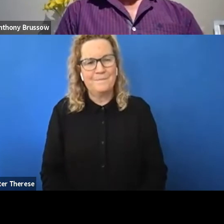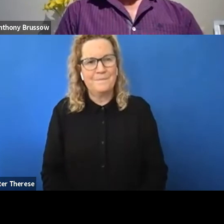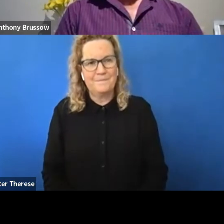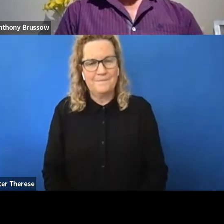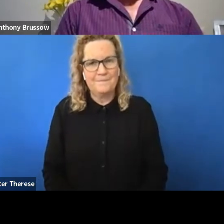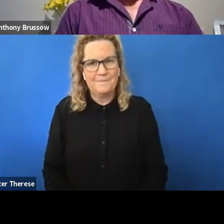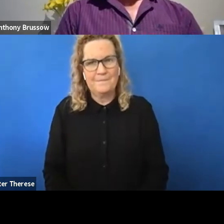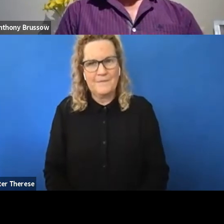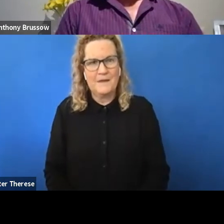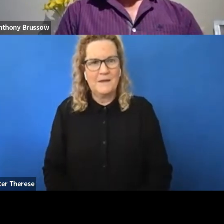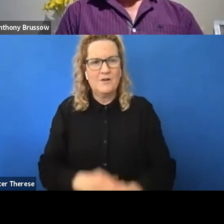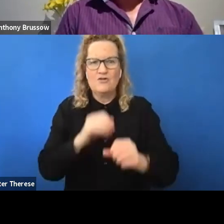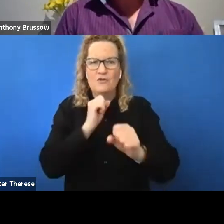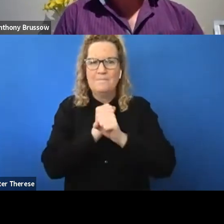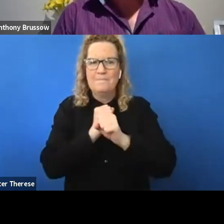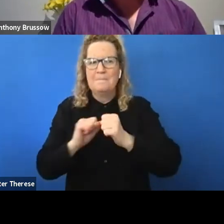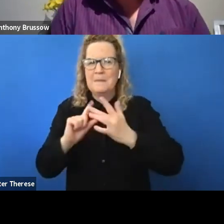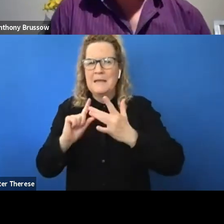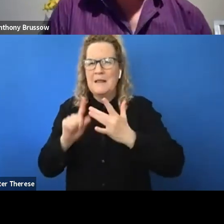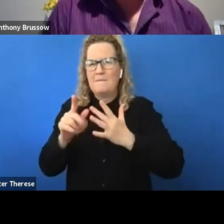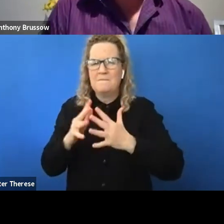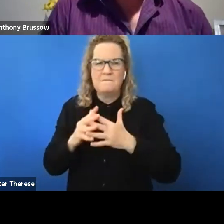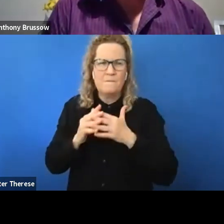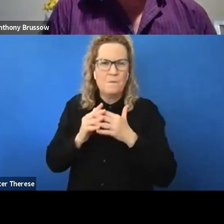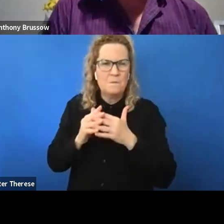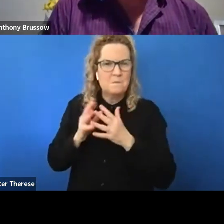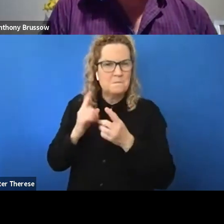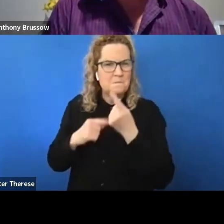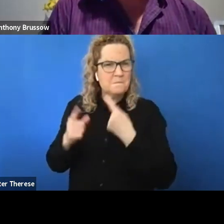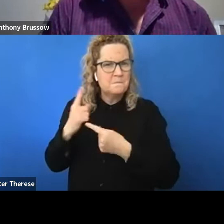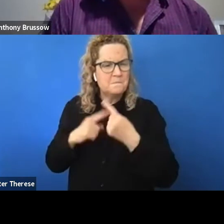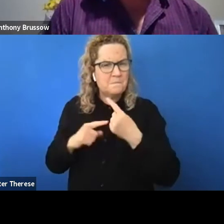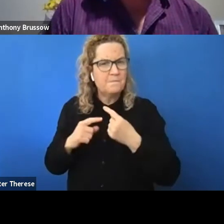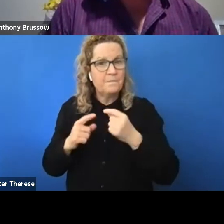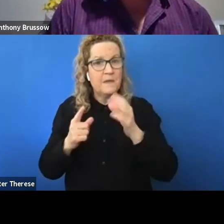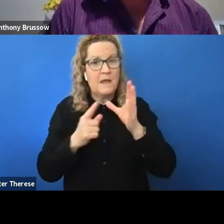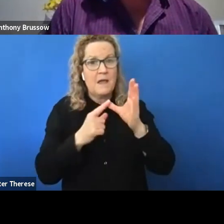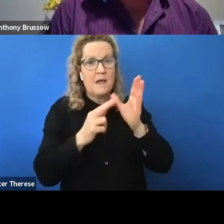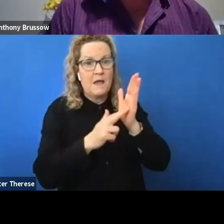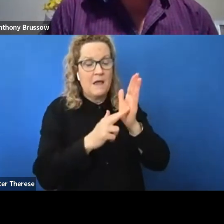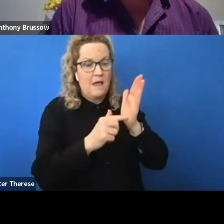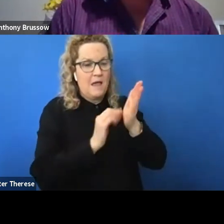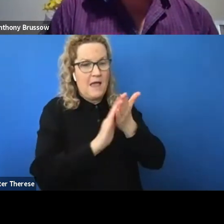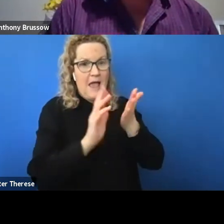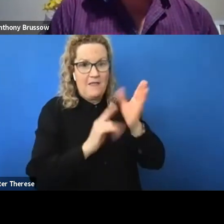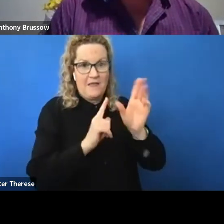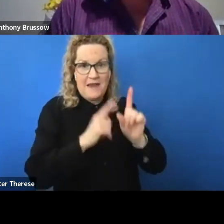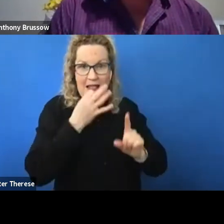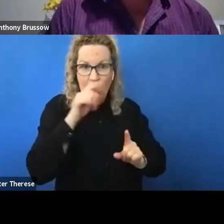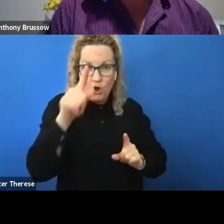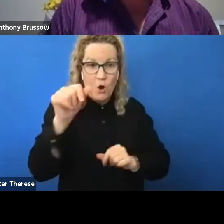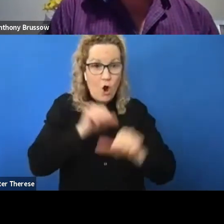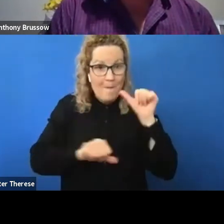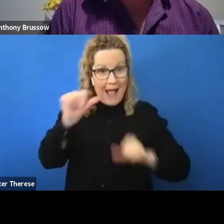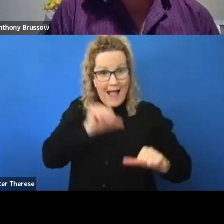That's very valuable. valuable. Anthony, what are your thoughts? What would you change if you had your study time over